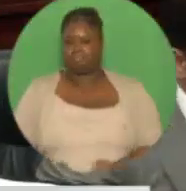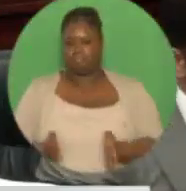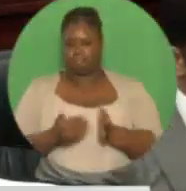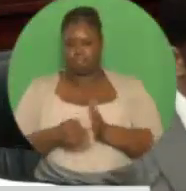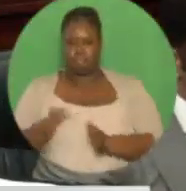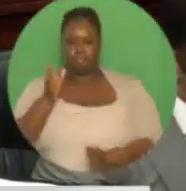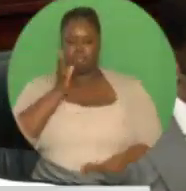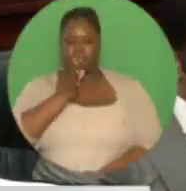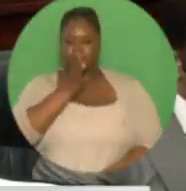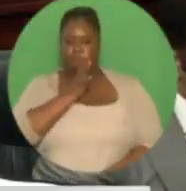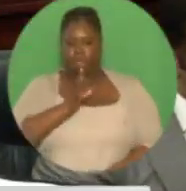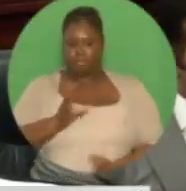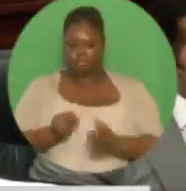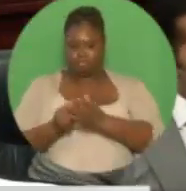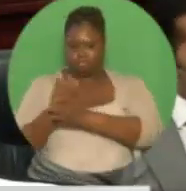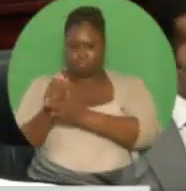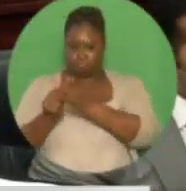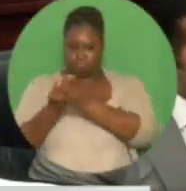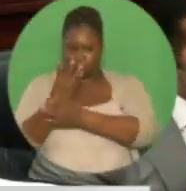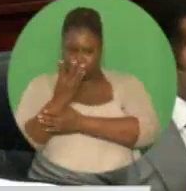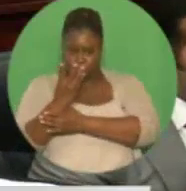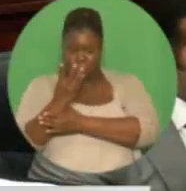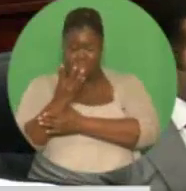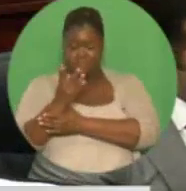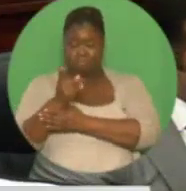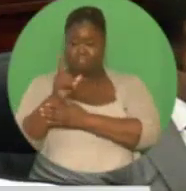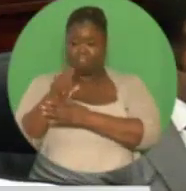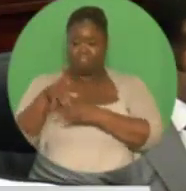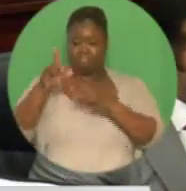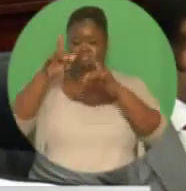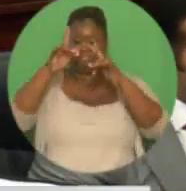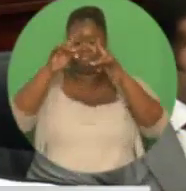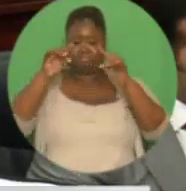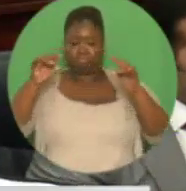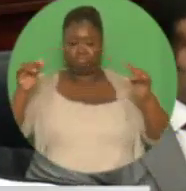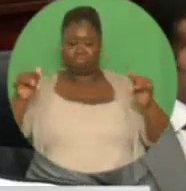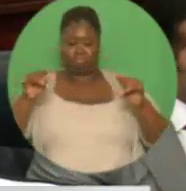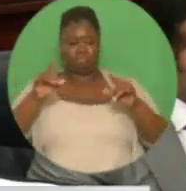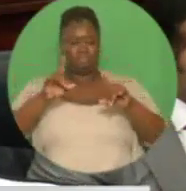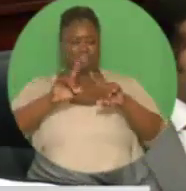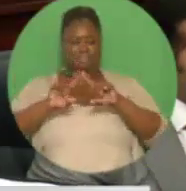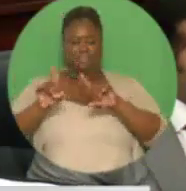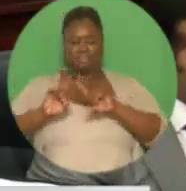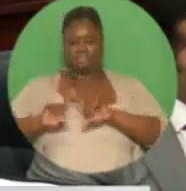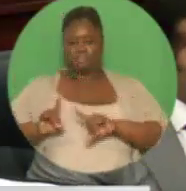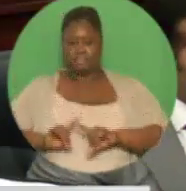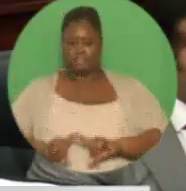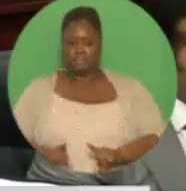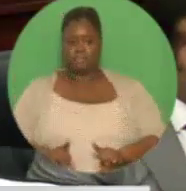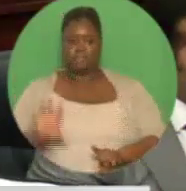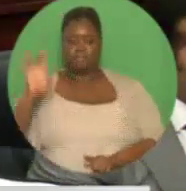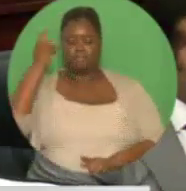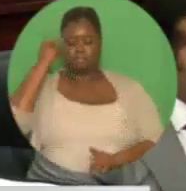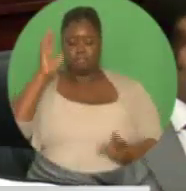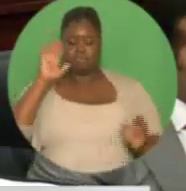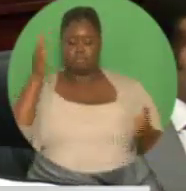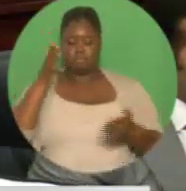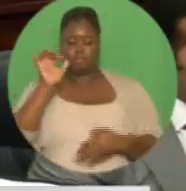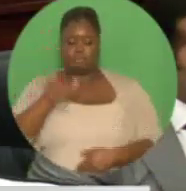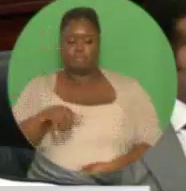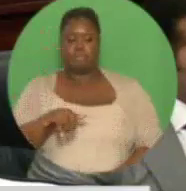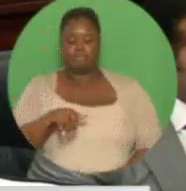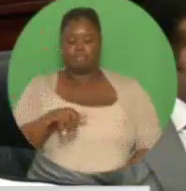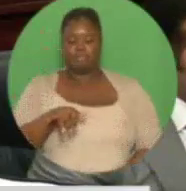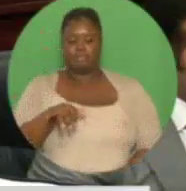Speaker, the diversification of the agricultural sector remains a high priority for this administration. We are creating and sustaining